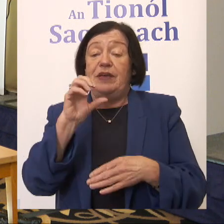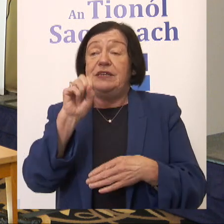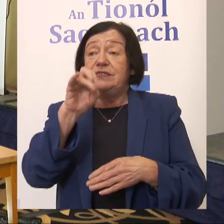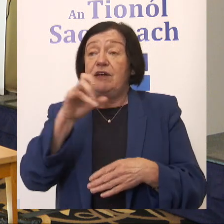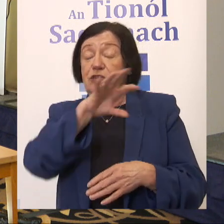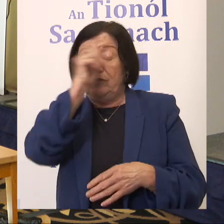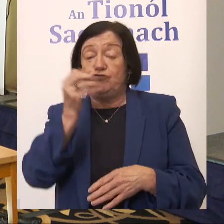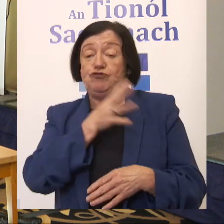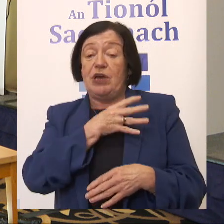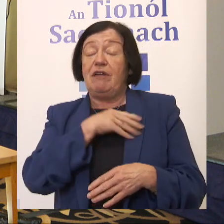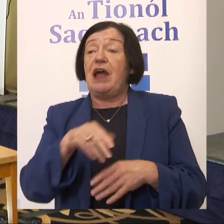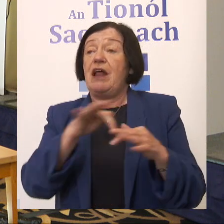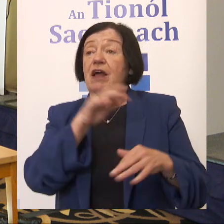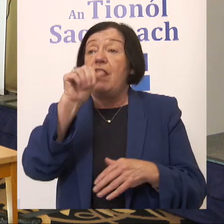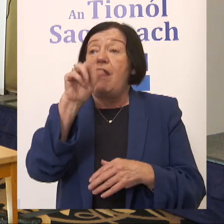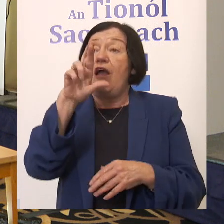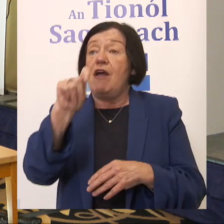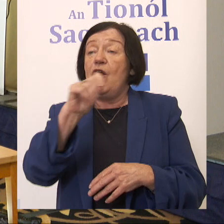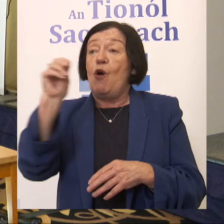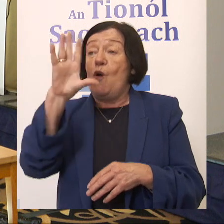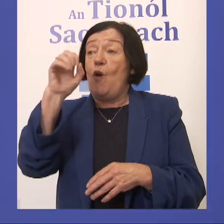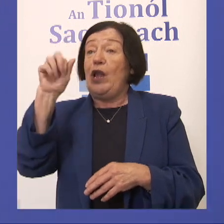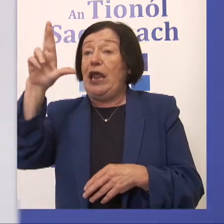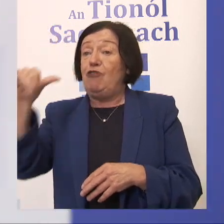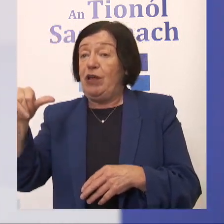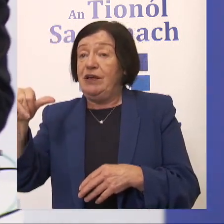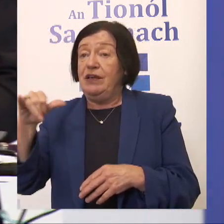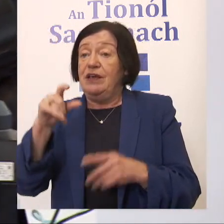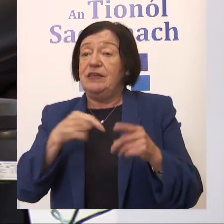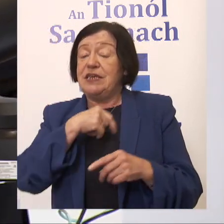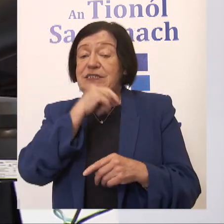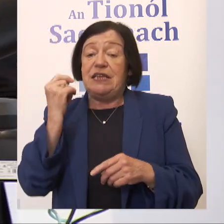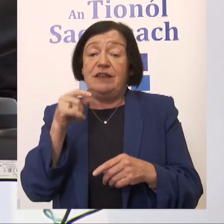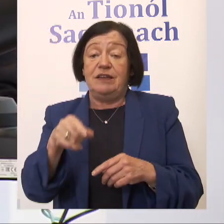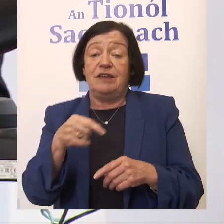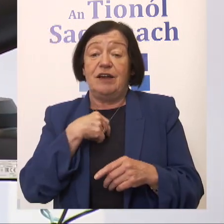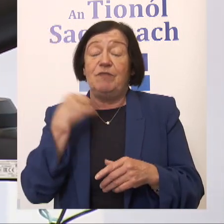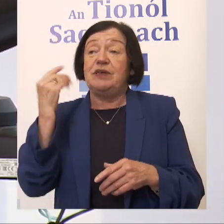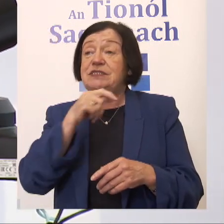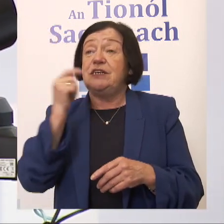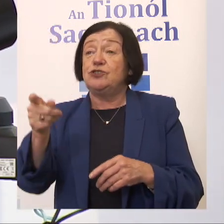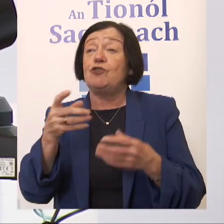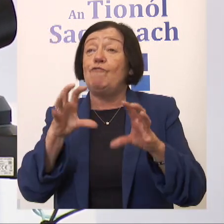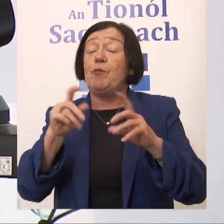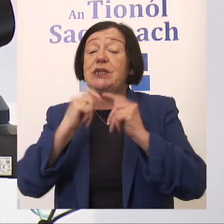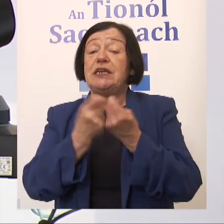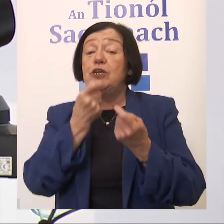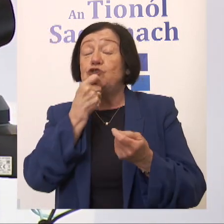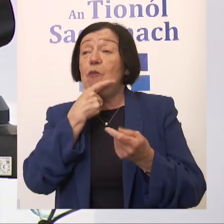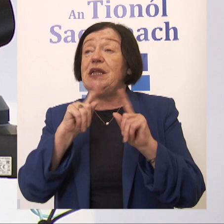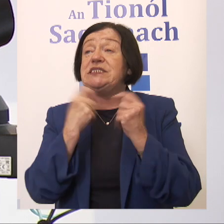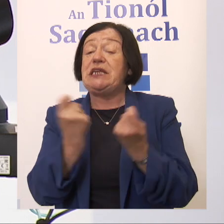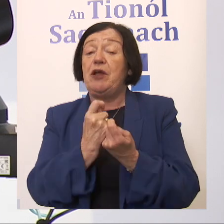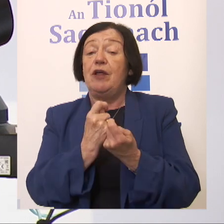general with us this afternoon, Art O'Leary. As I said, I used to say to the football team, the double football team that